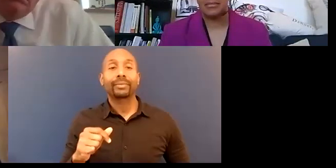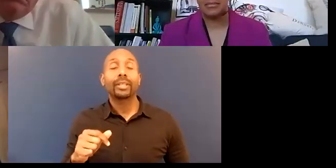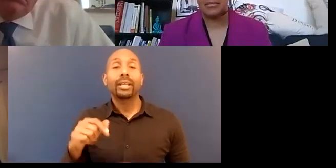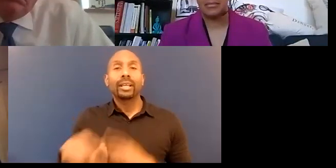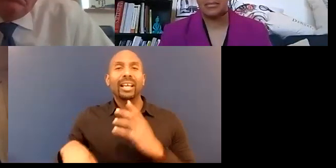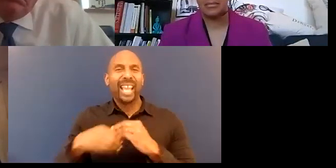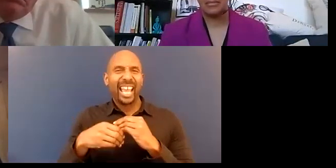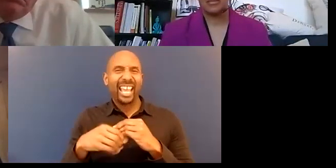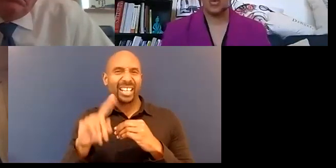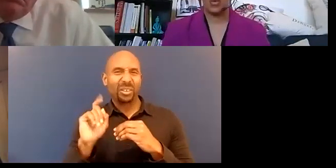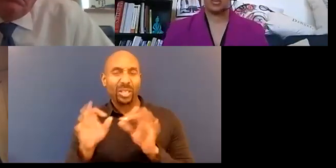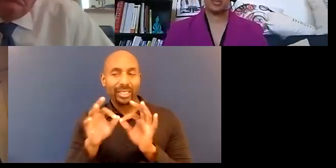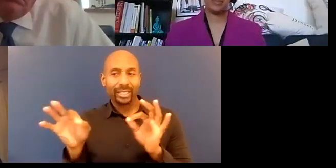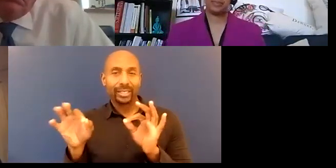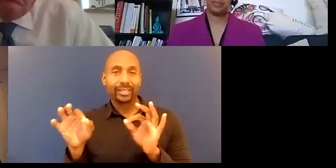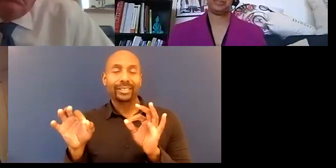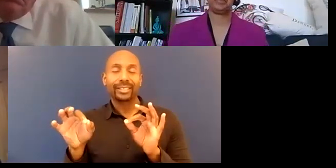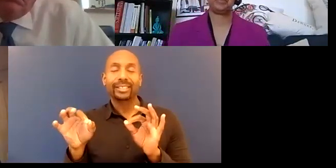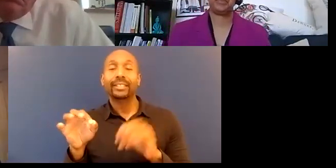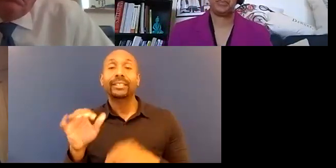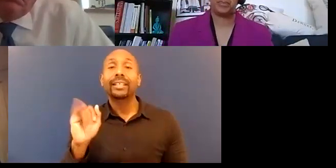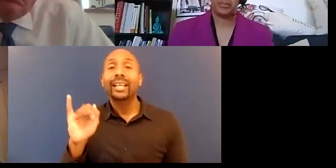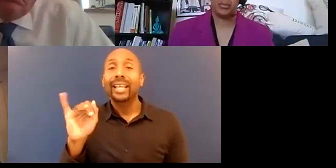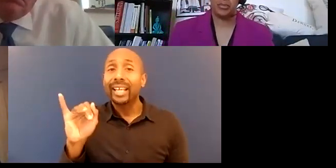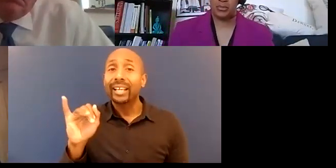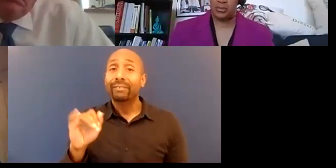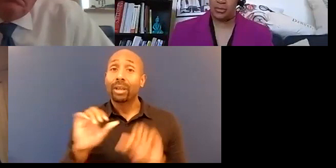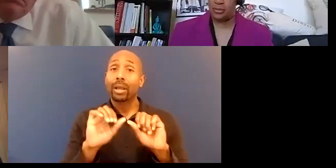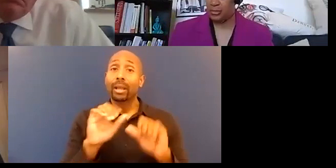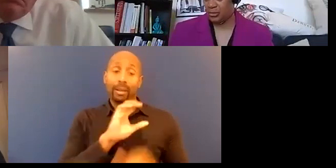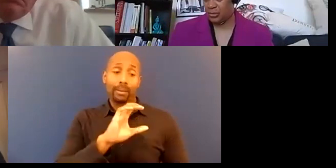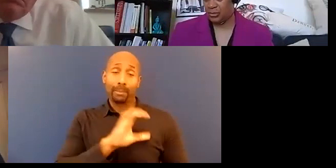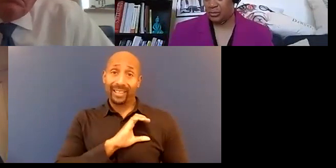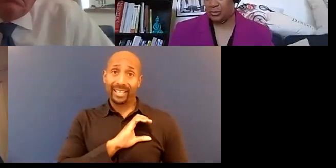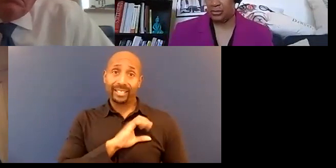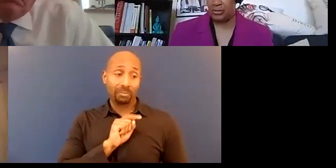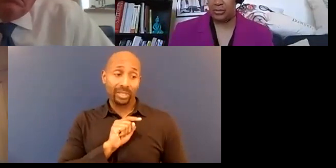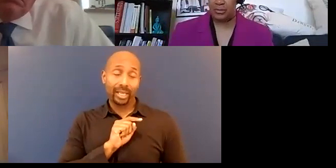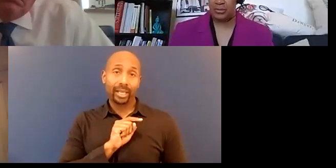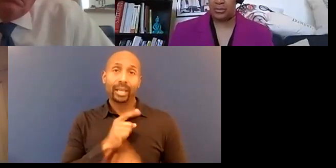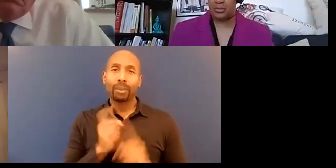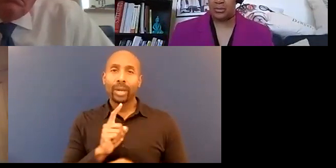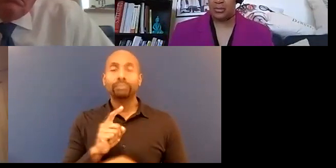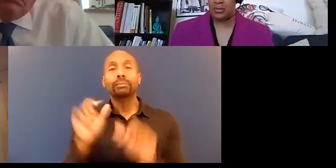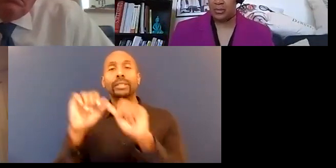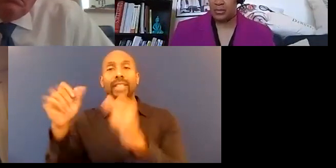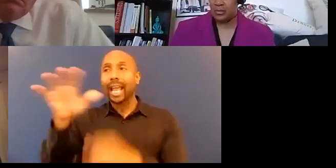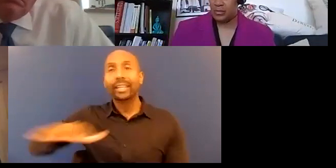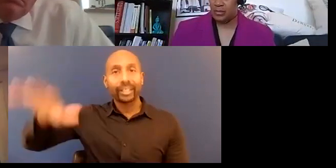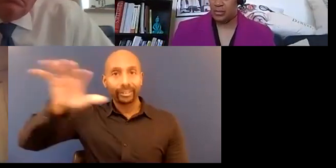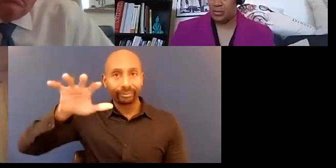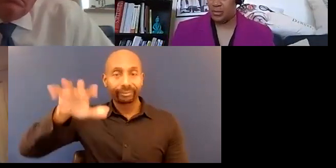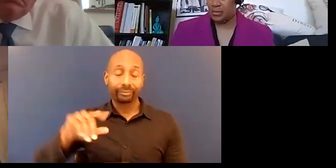society right police the foundation of policing is based in